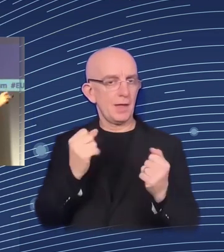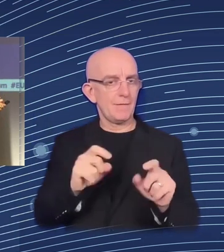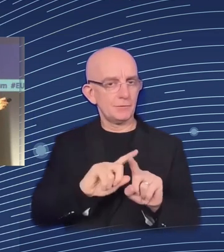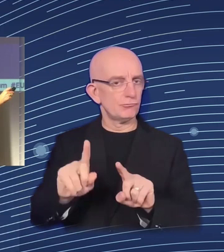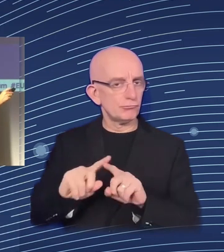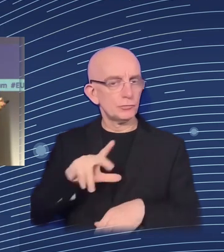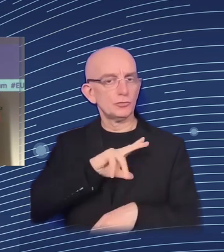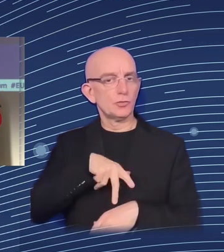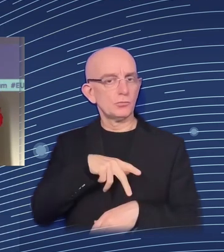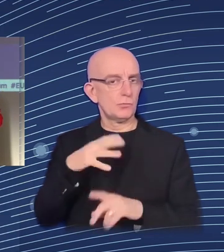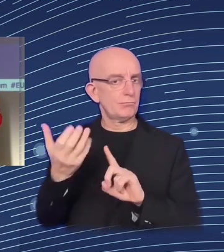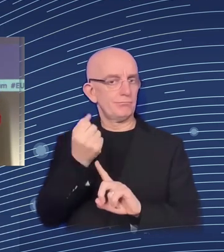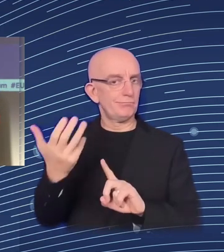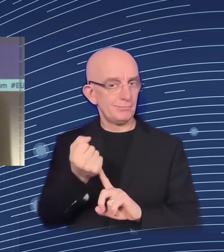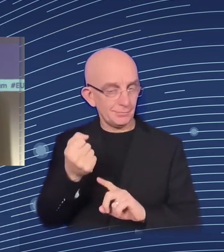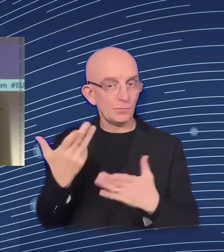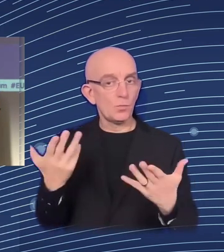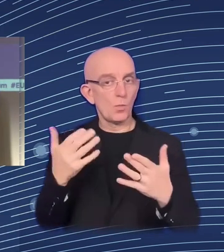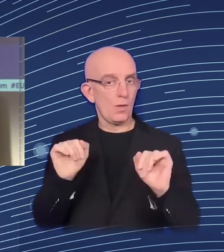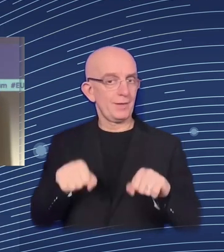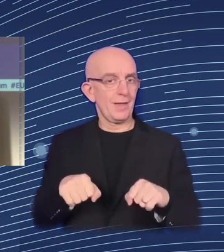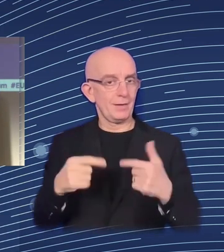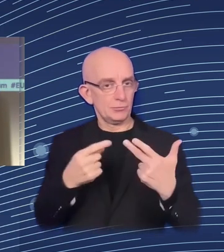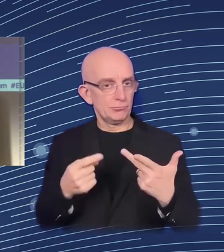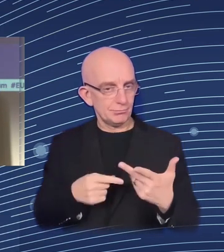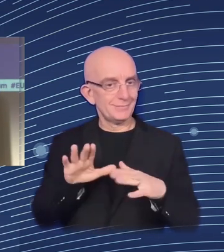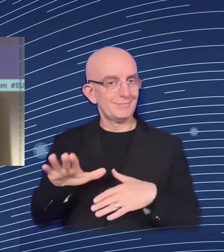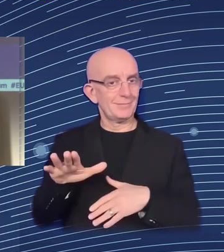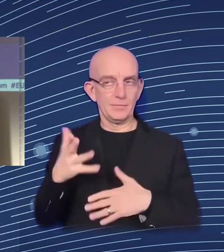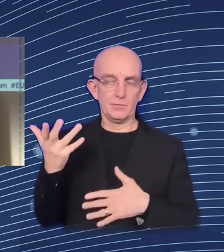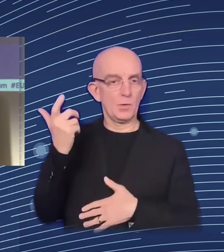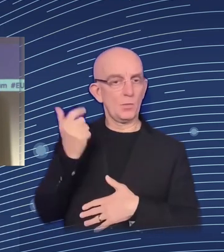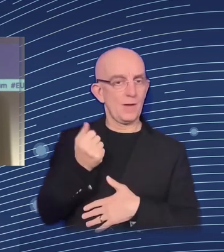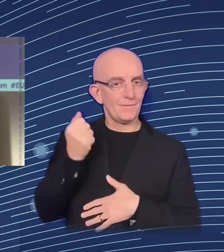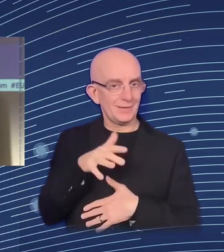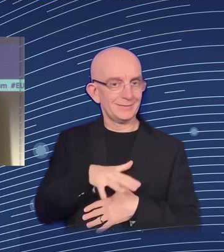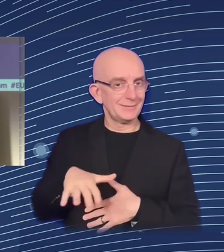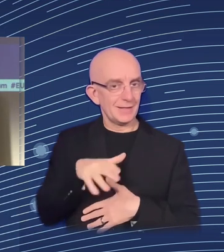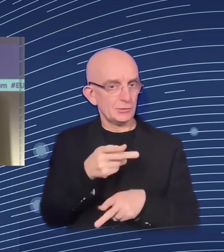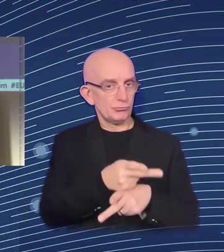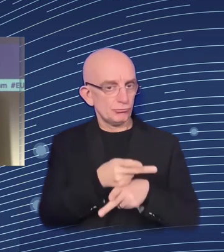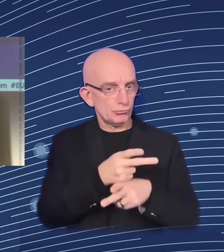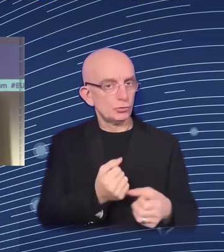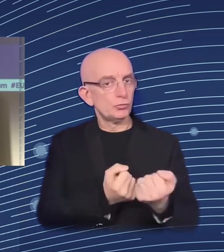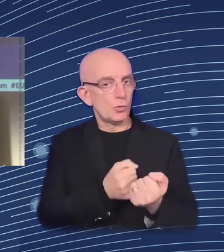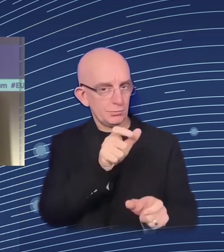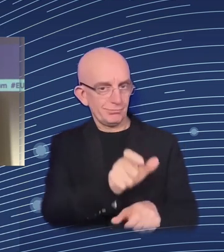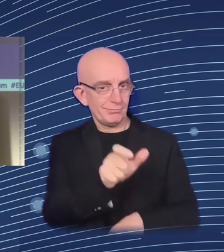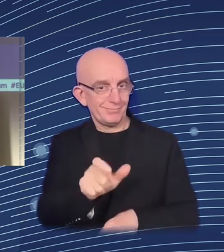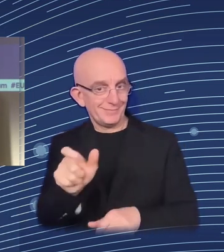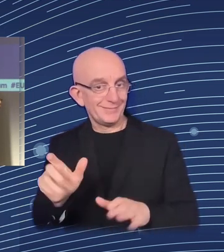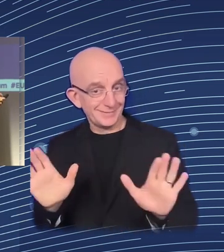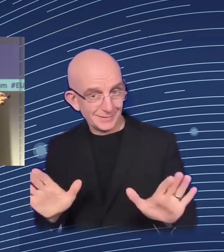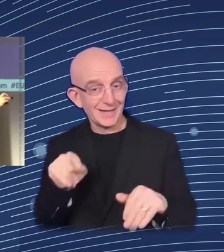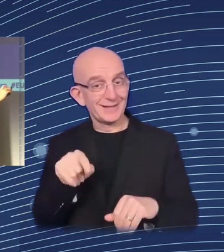move to something that is closer to the impact assessment, the distributional impact assessment.